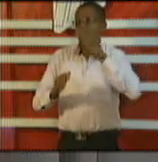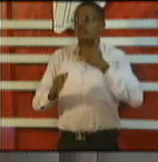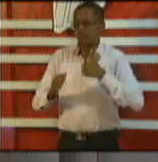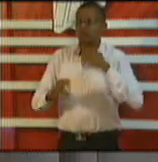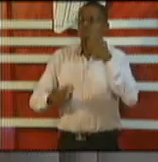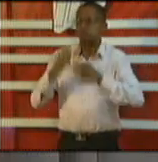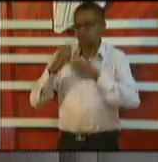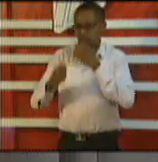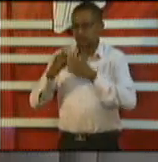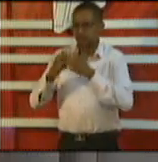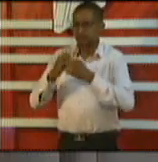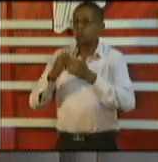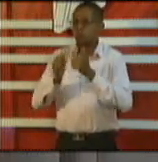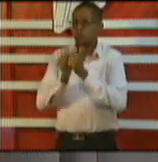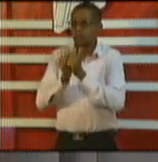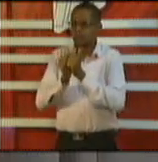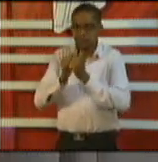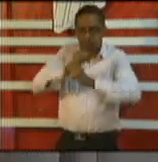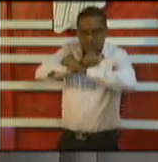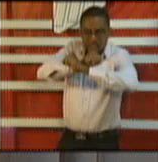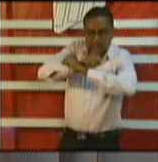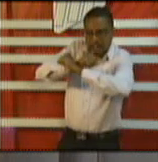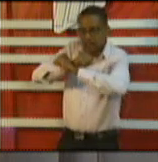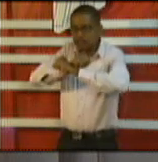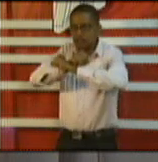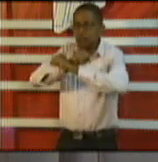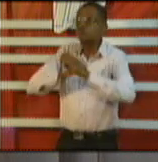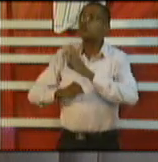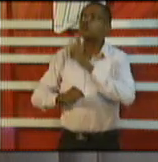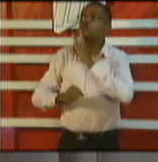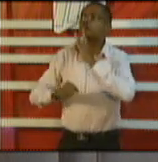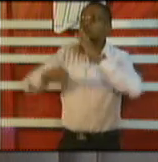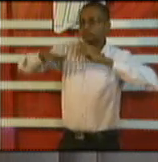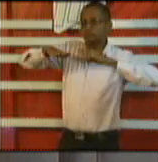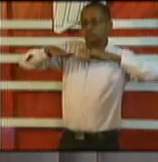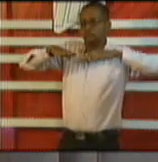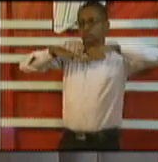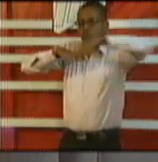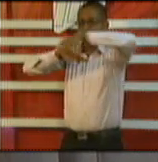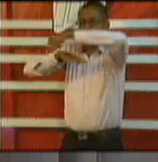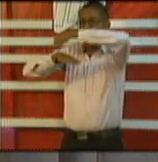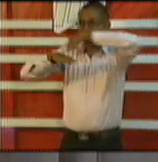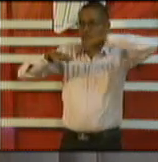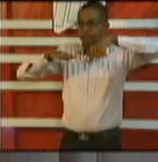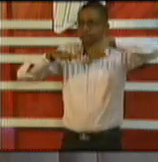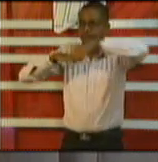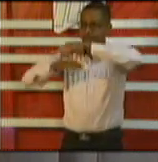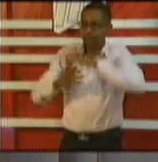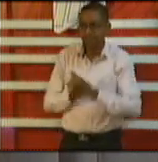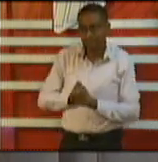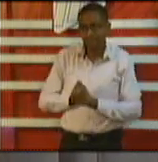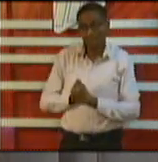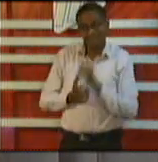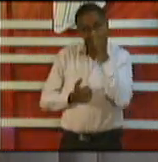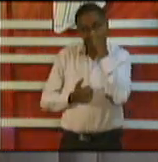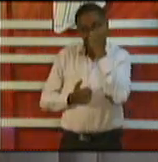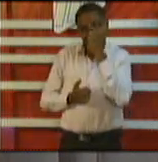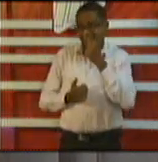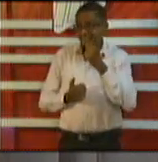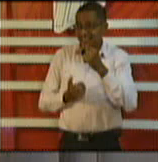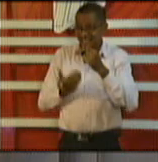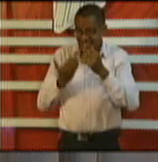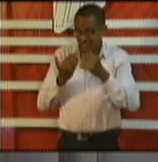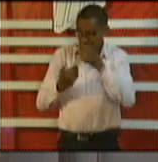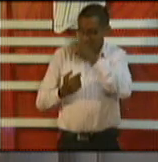smile when I hear people say but I thought the borders are closed I wish it were as simple as just pulling a fence around the island it would certainly